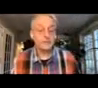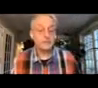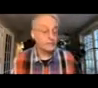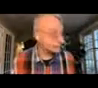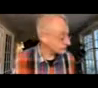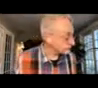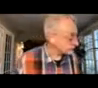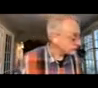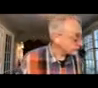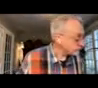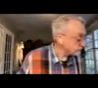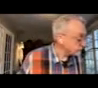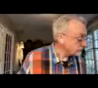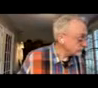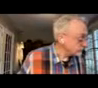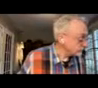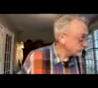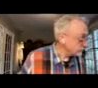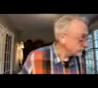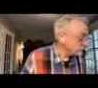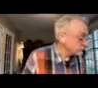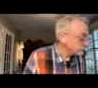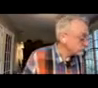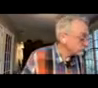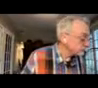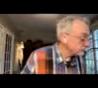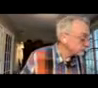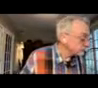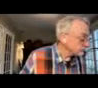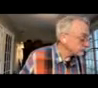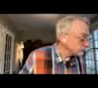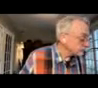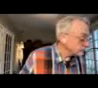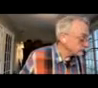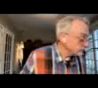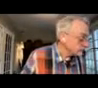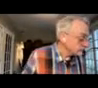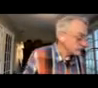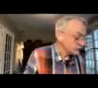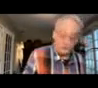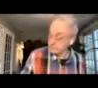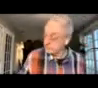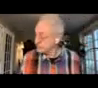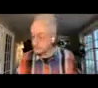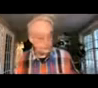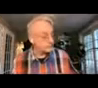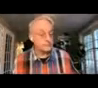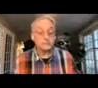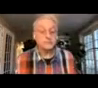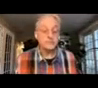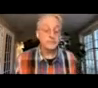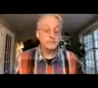online at school and at home? What is your sector doing for a safer and child-friendly internet?